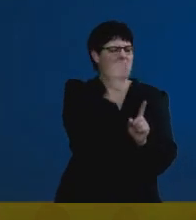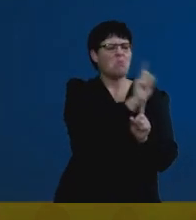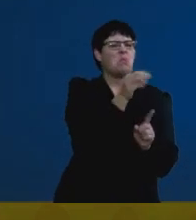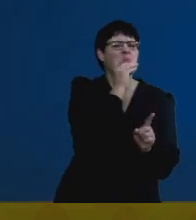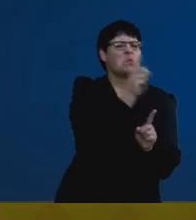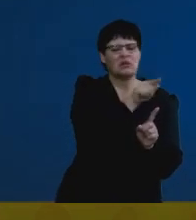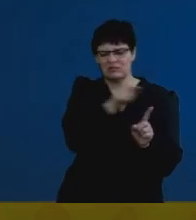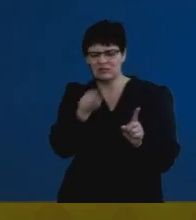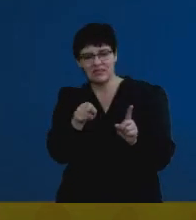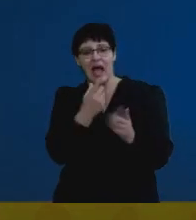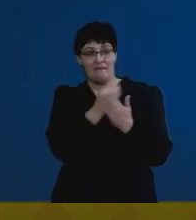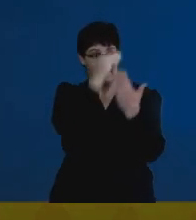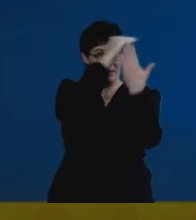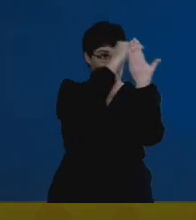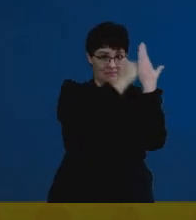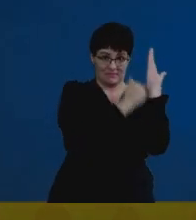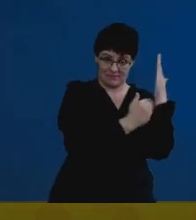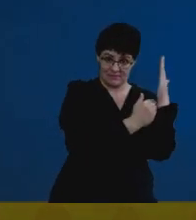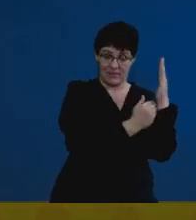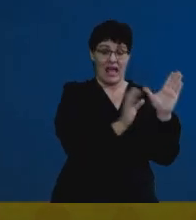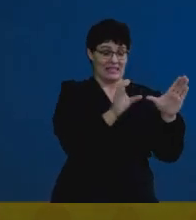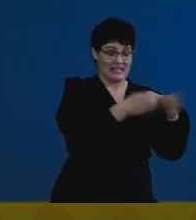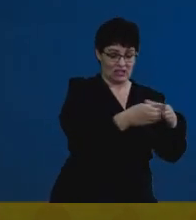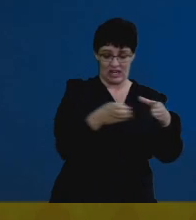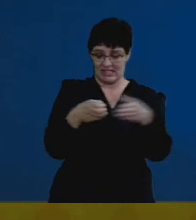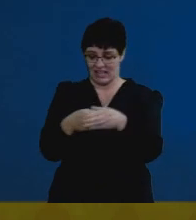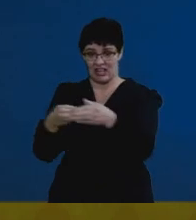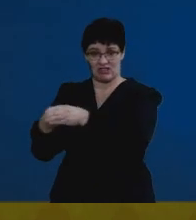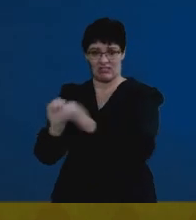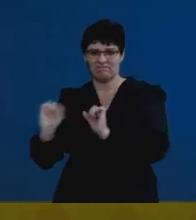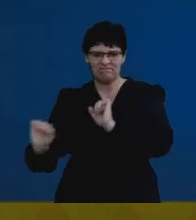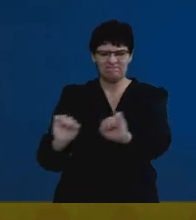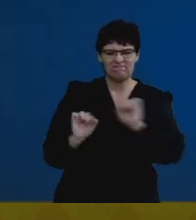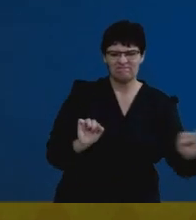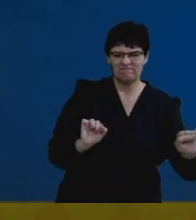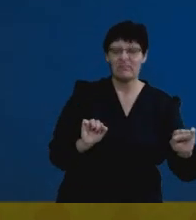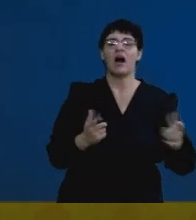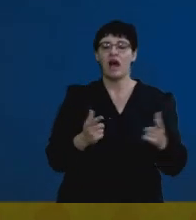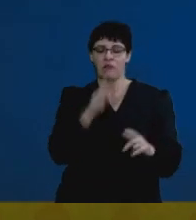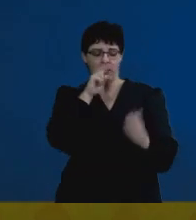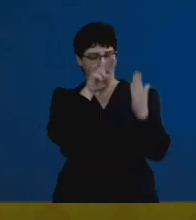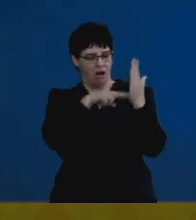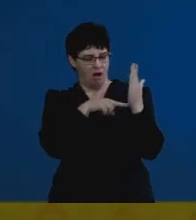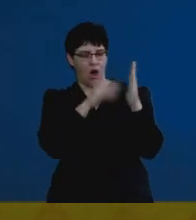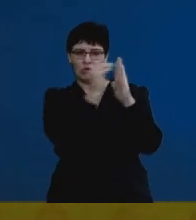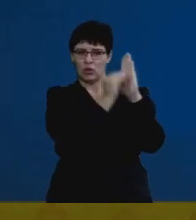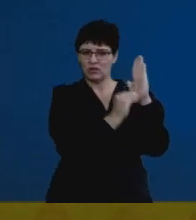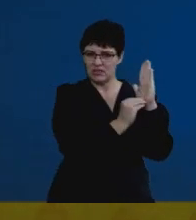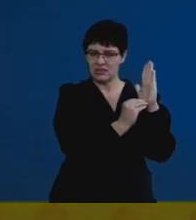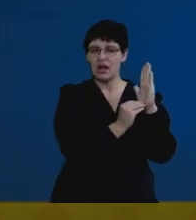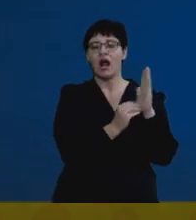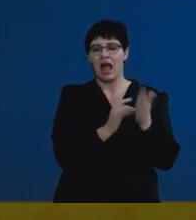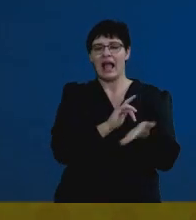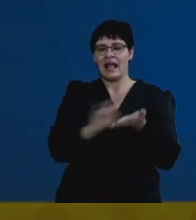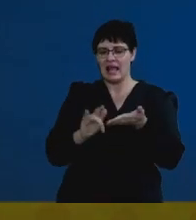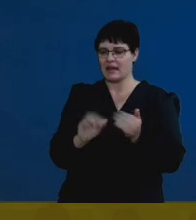if you create a list of terms per section, and it's easy to do that. As you go through your notes, on a blank sheet of